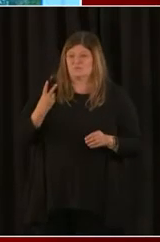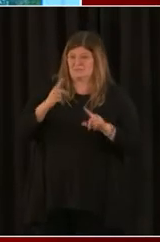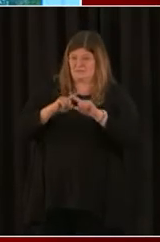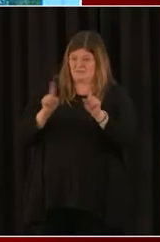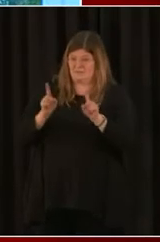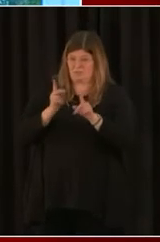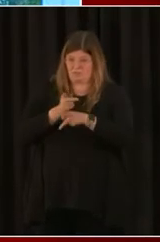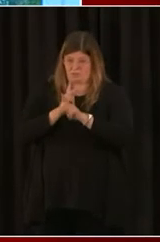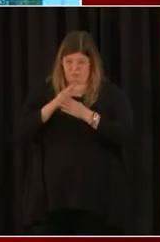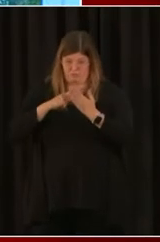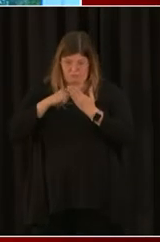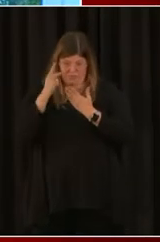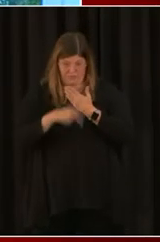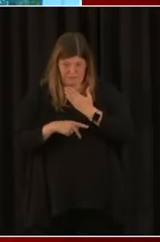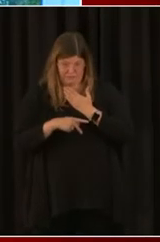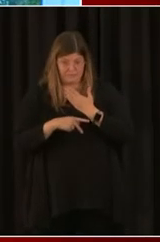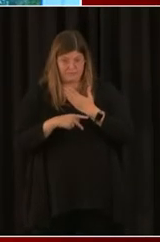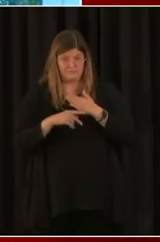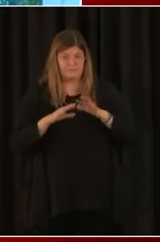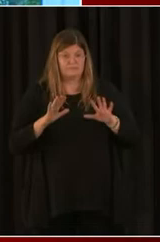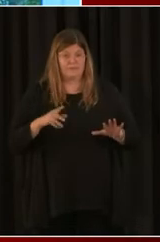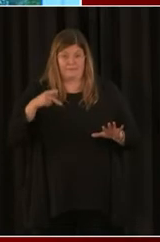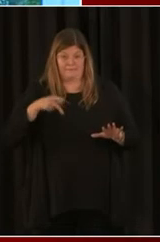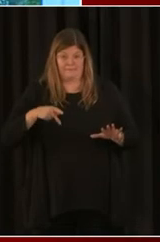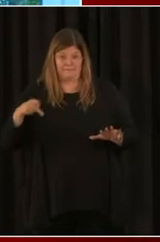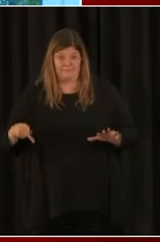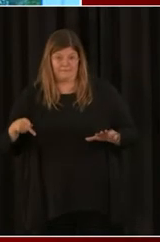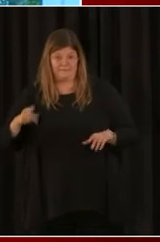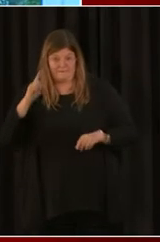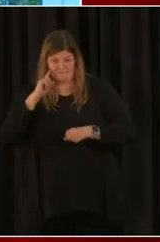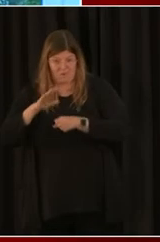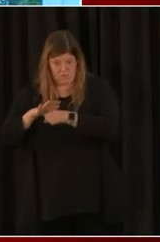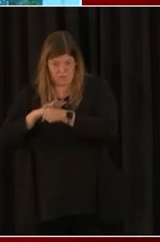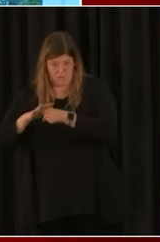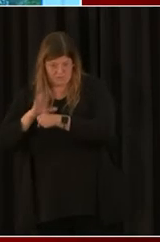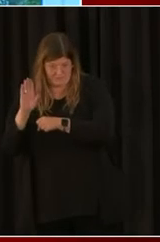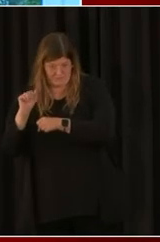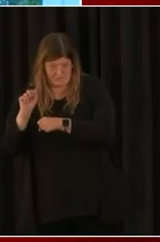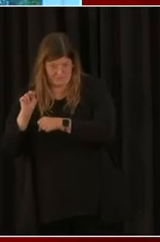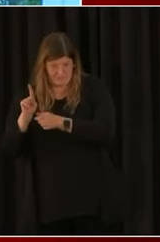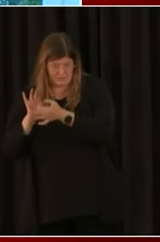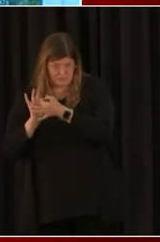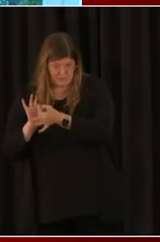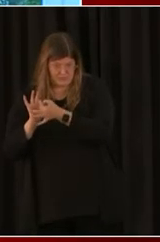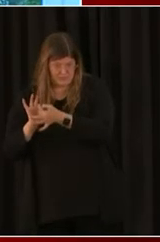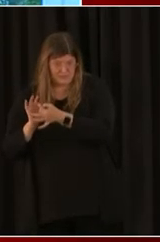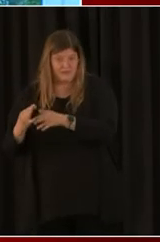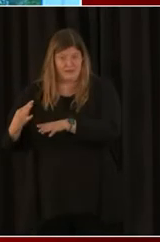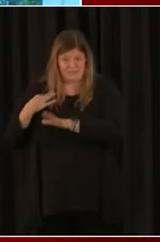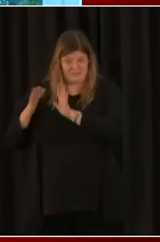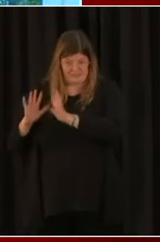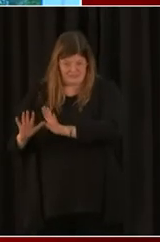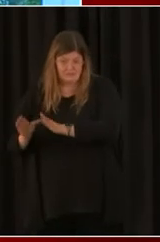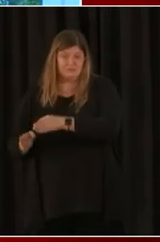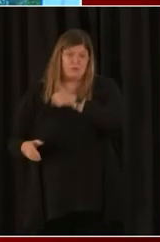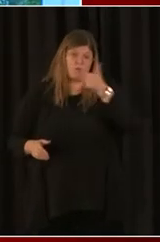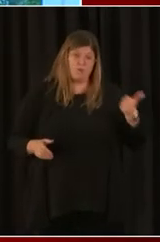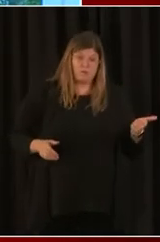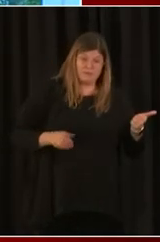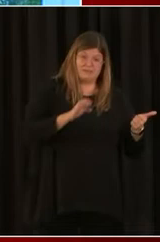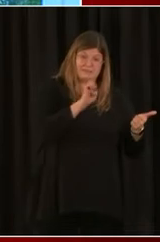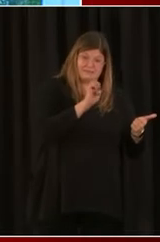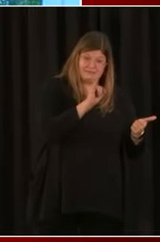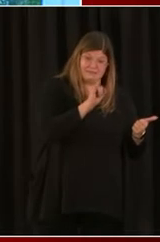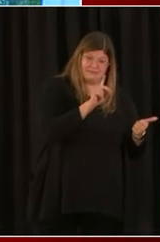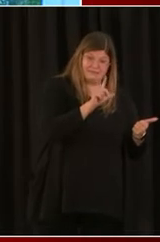your local bank or fintech. So that's one process. The other process is EIDL, where you just go directly